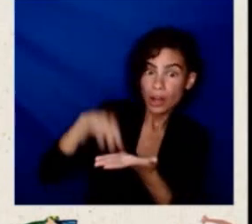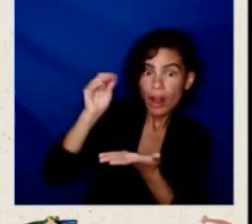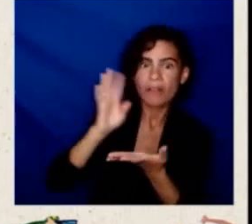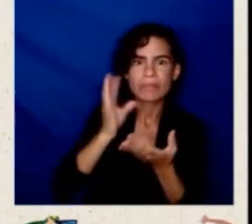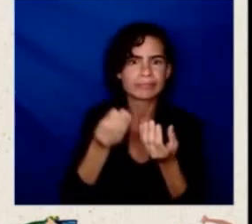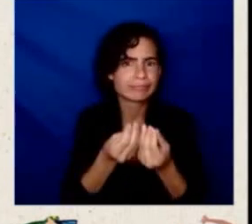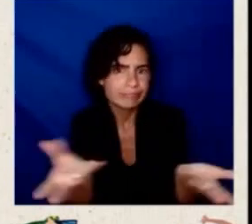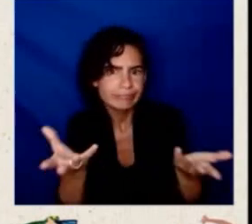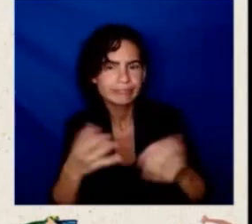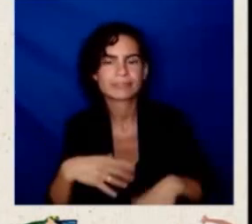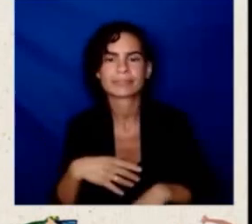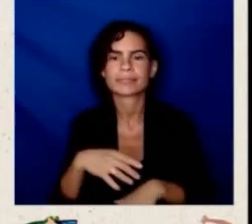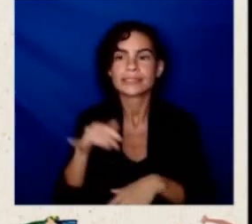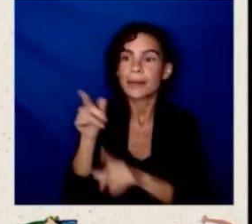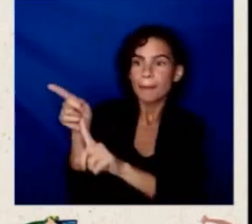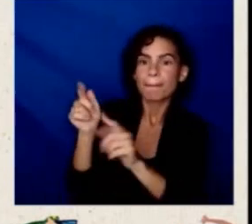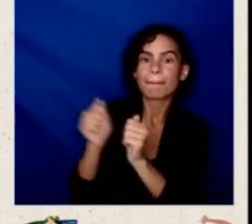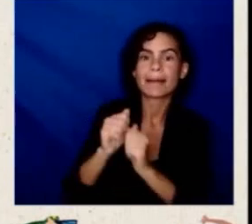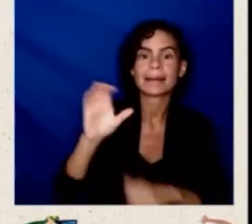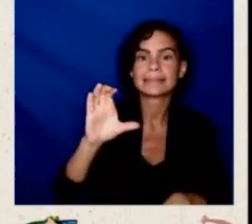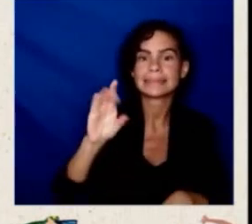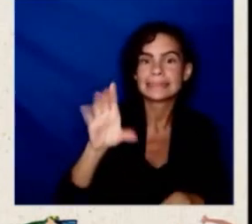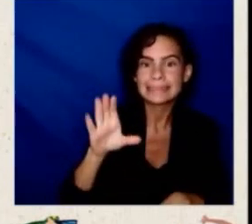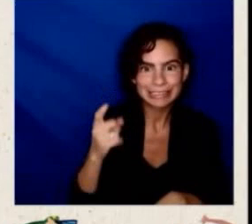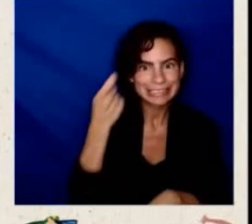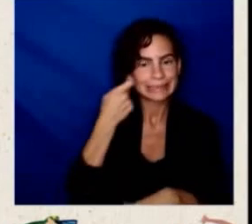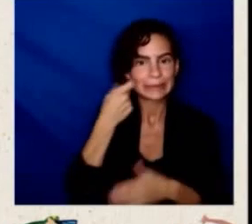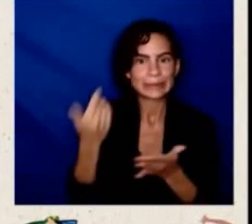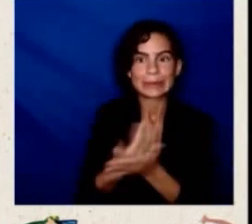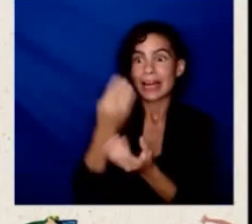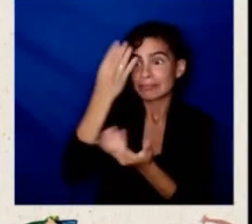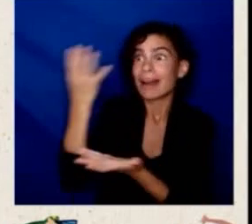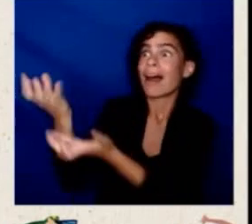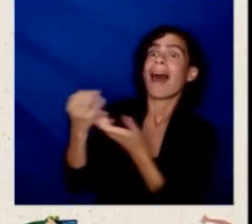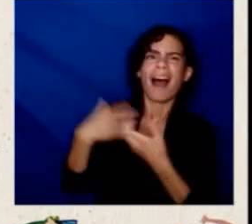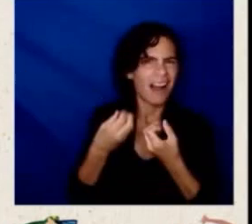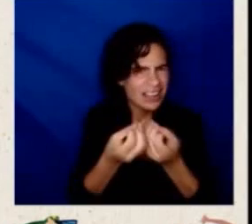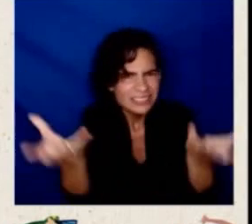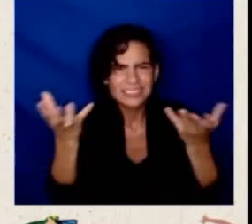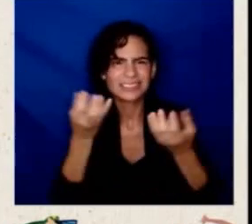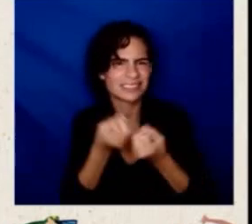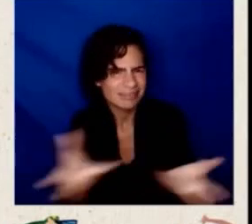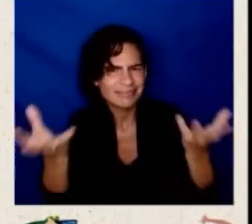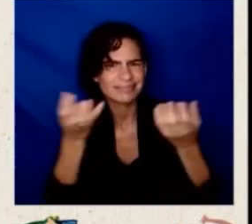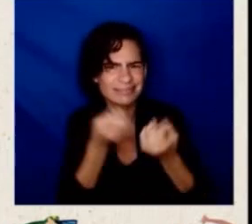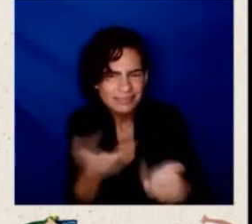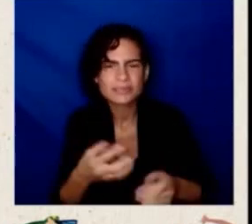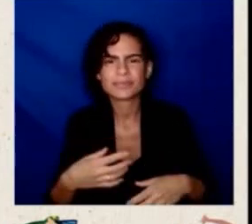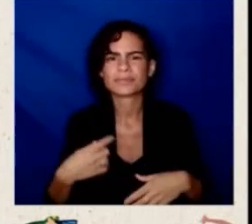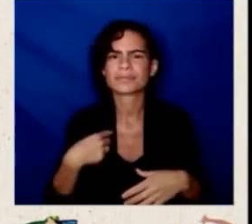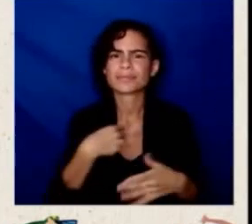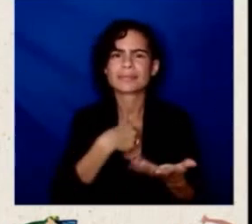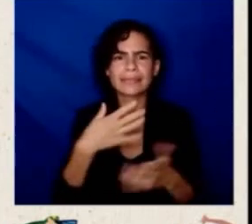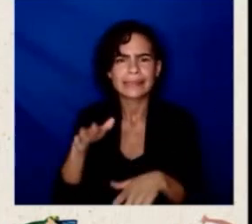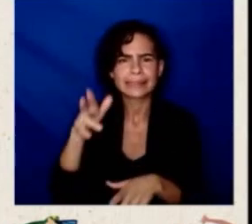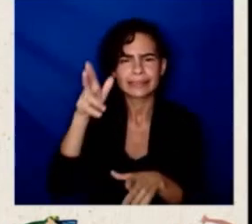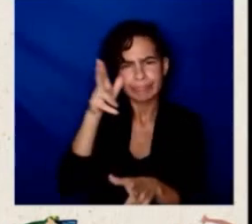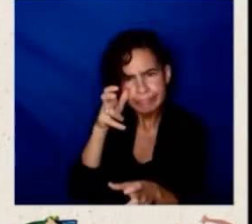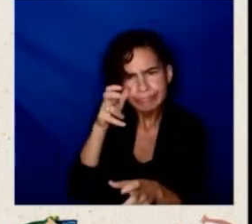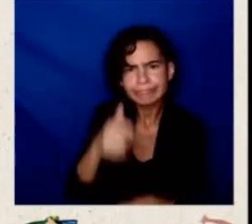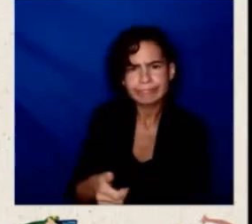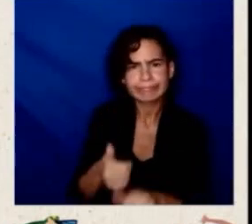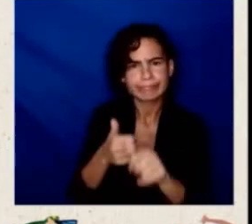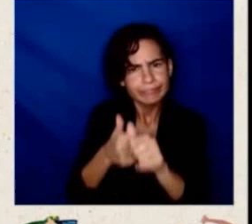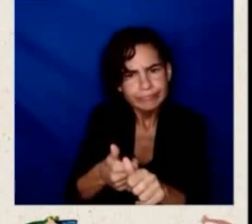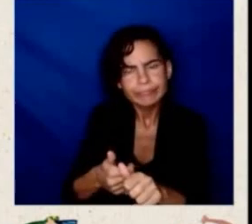time for our educators. And we're going to listen to our health experts like CDC to make sure that we're doing everything in our power to keep our